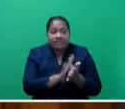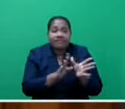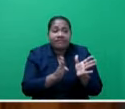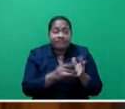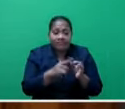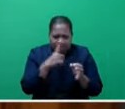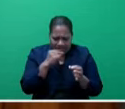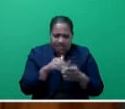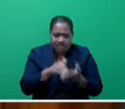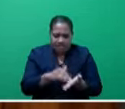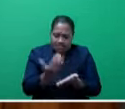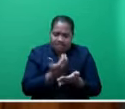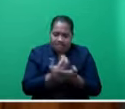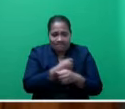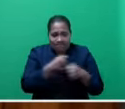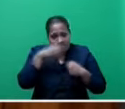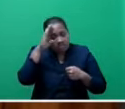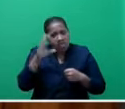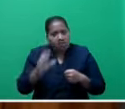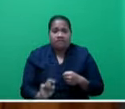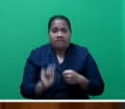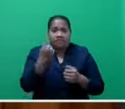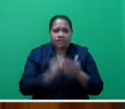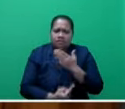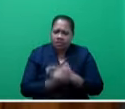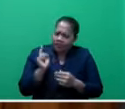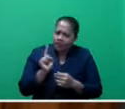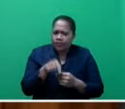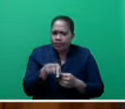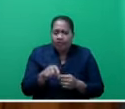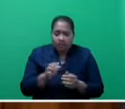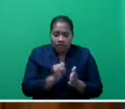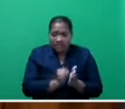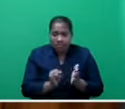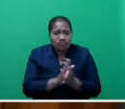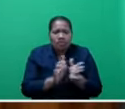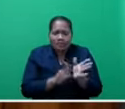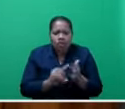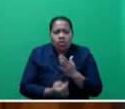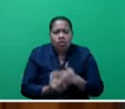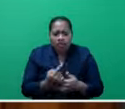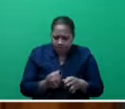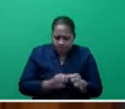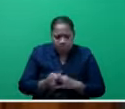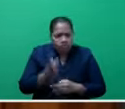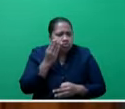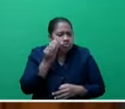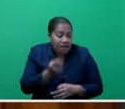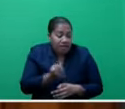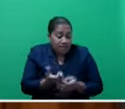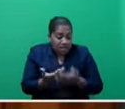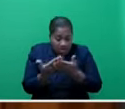save our country. I first came across the innovative idea of industrial hemp replacing sugar after an ADB study